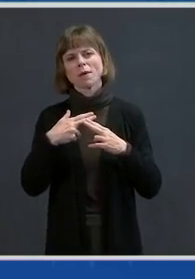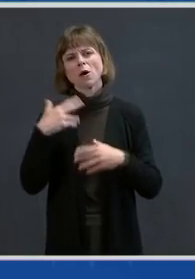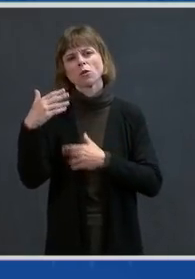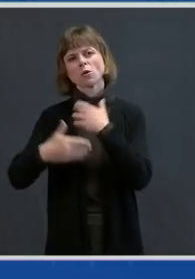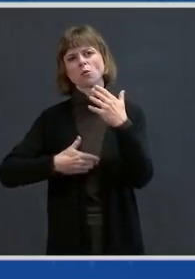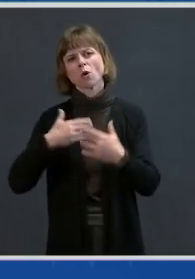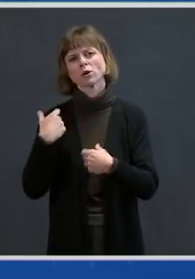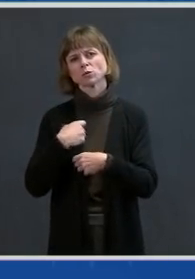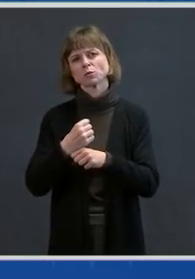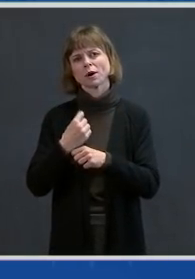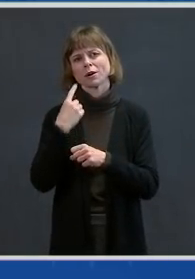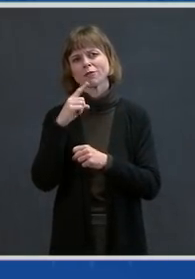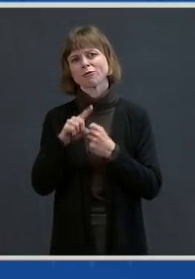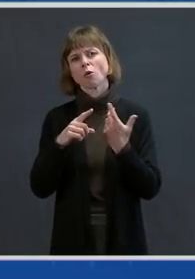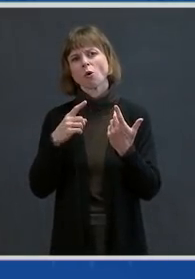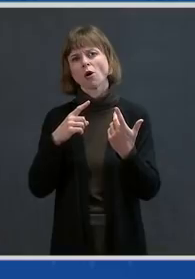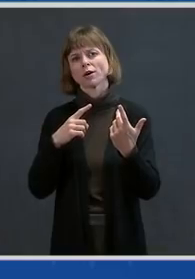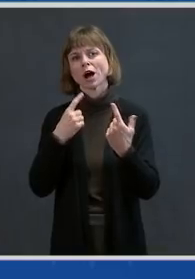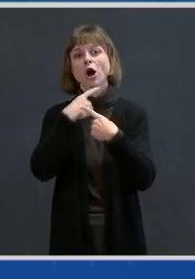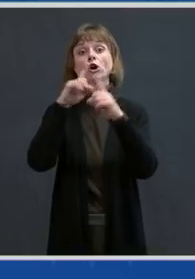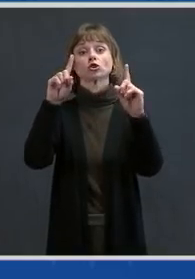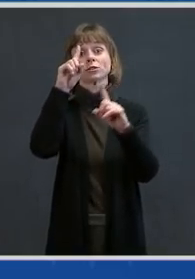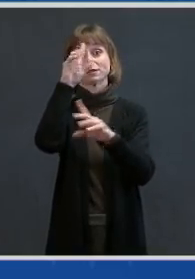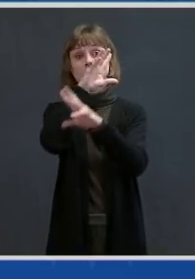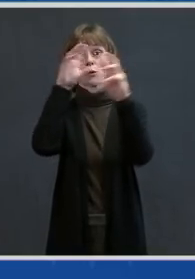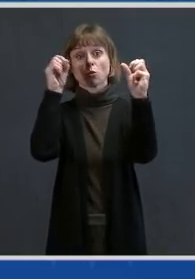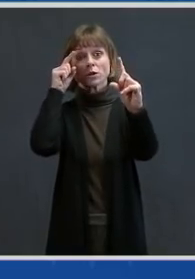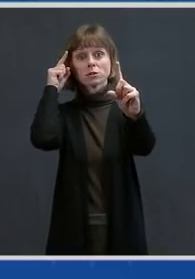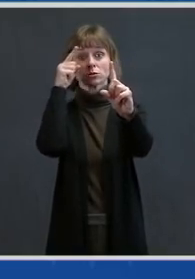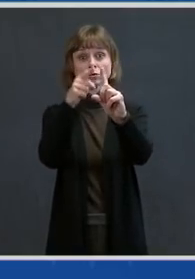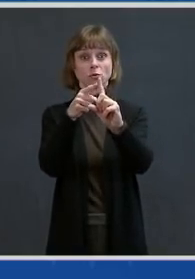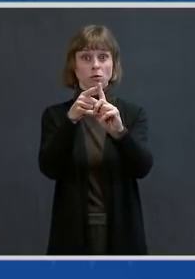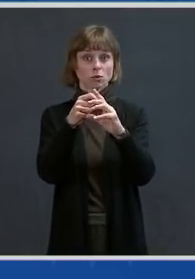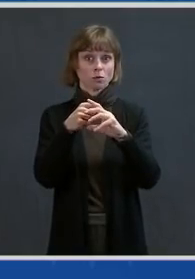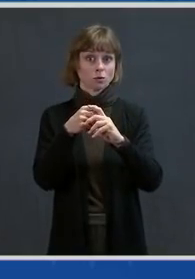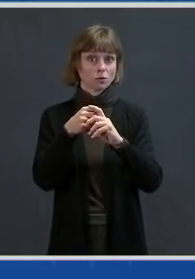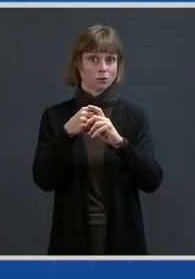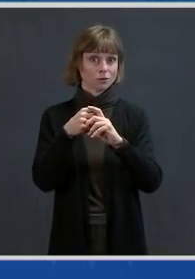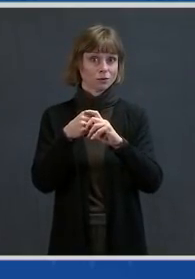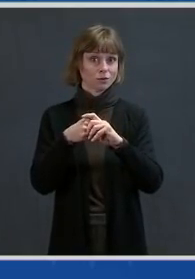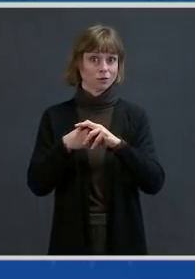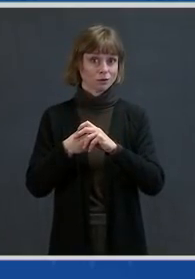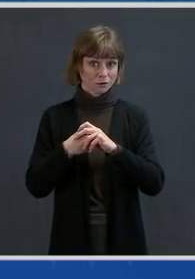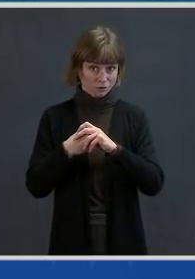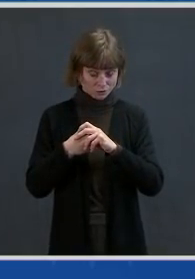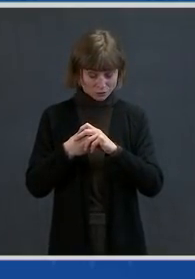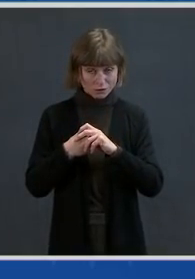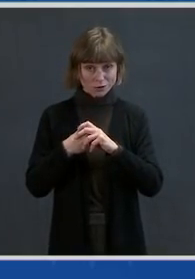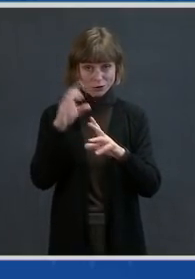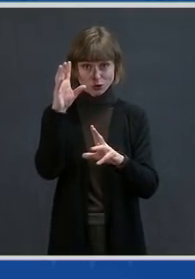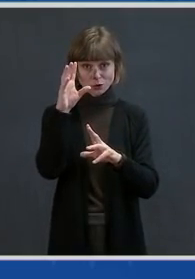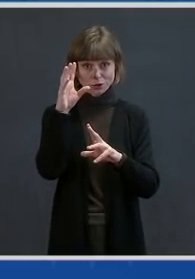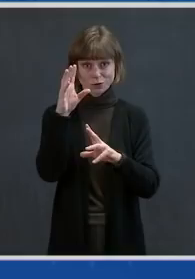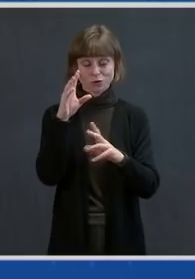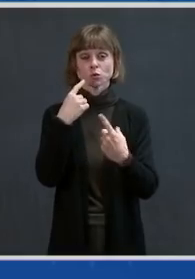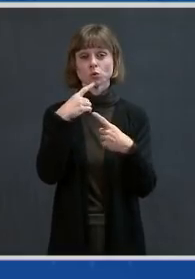President's goal of